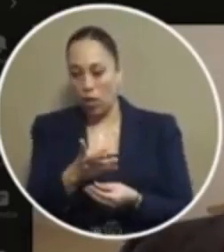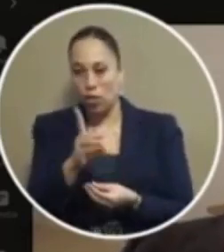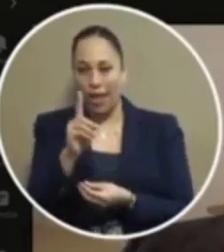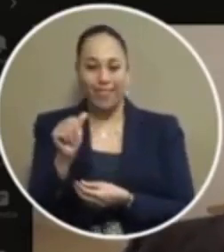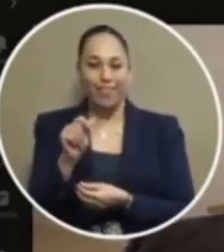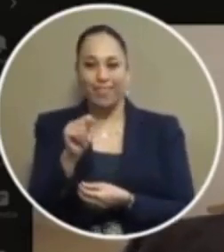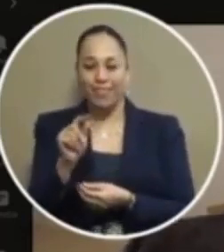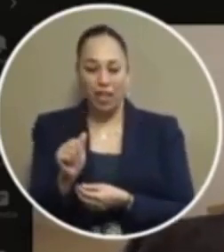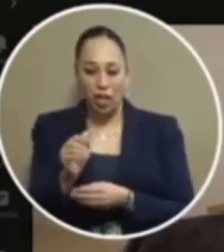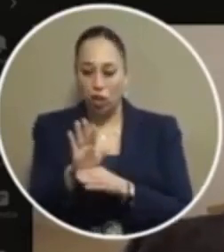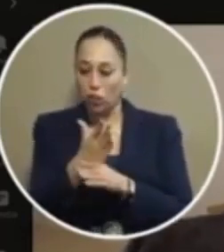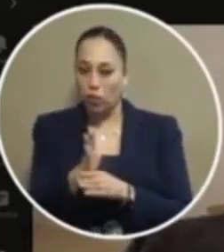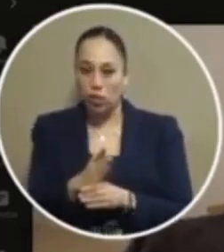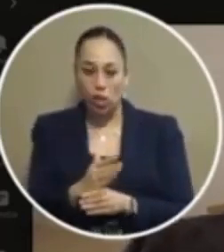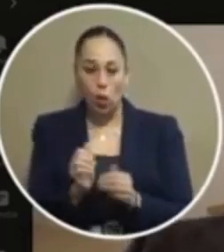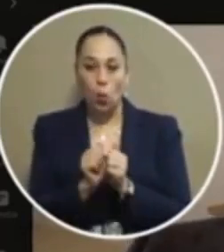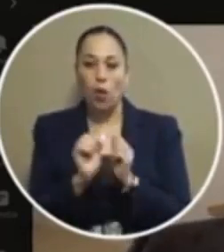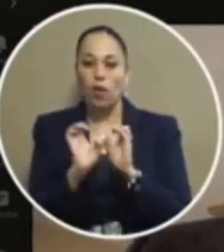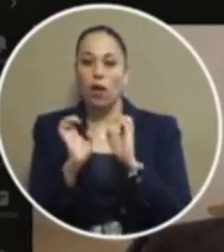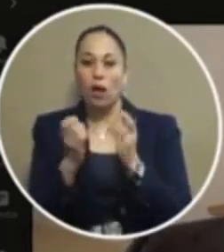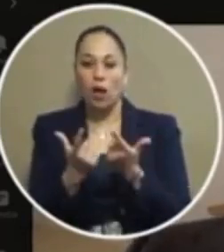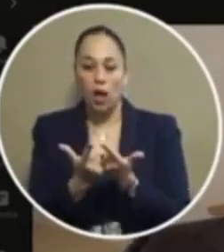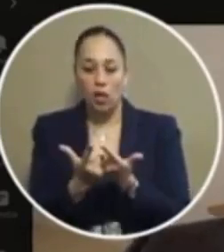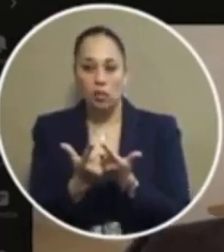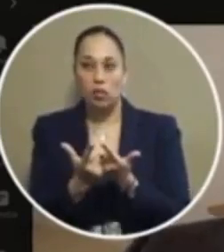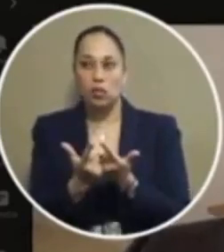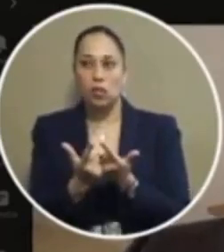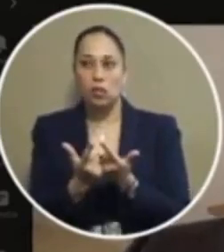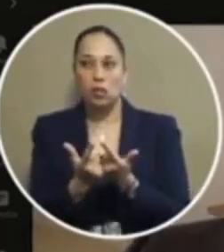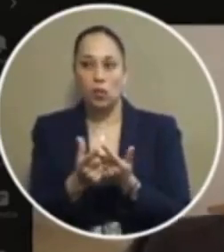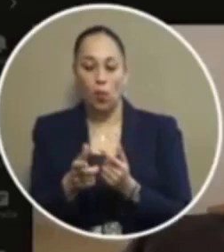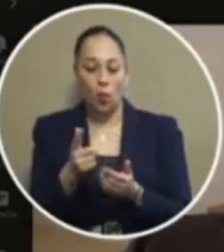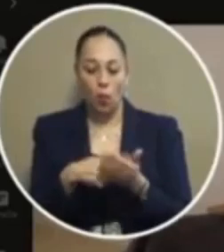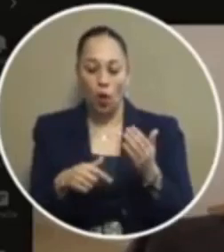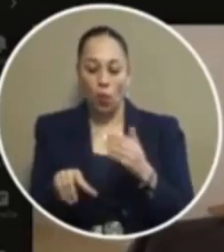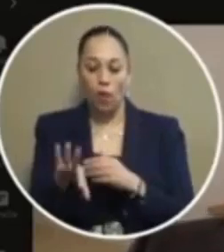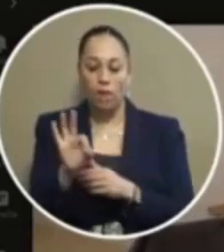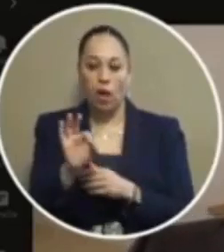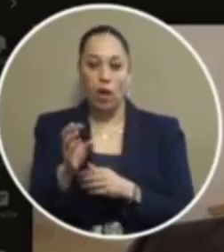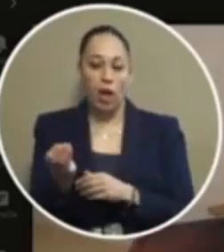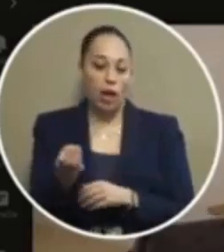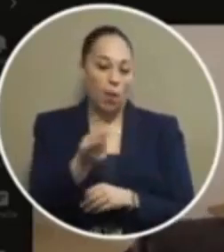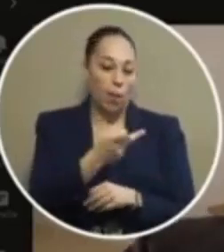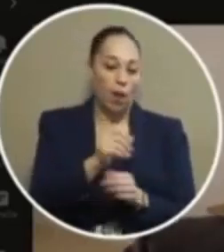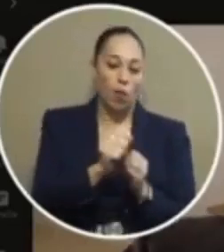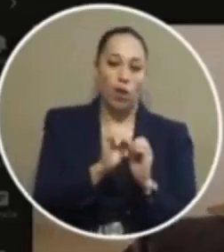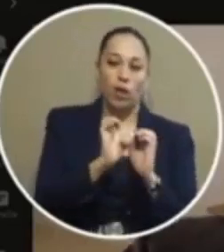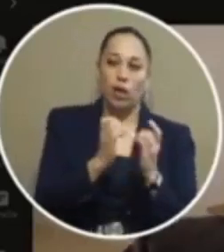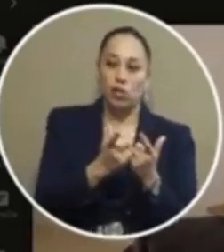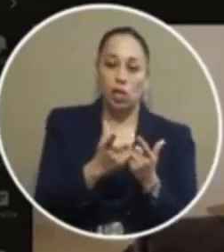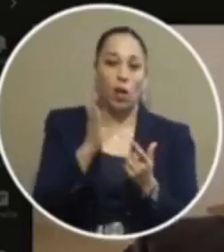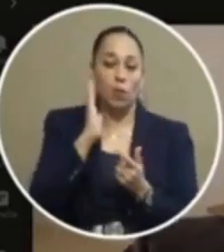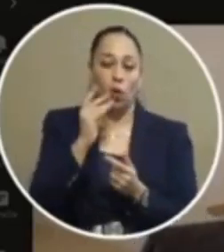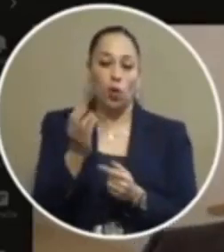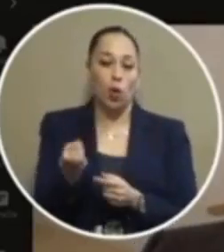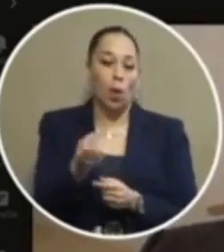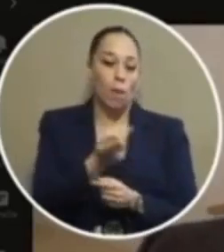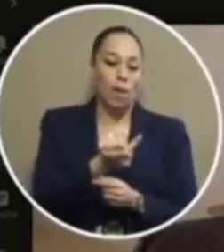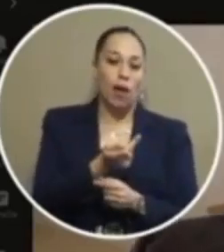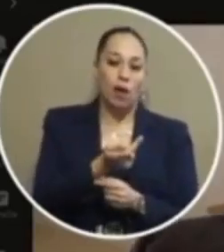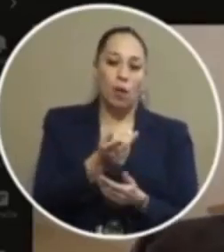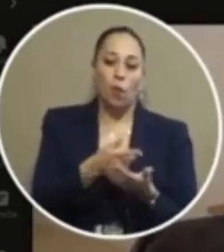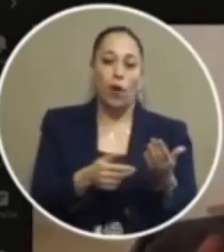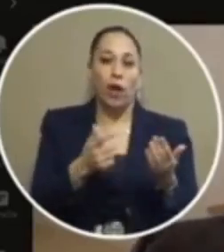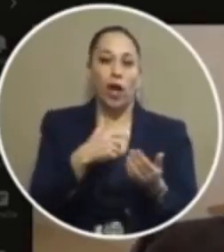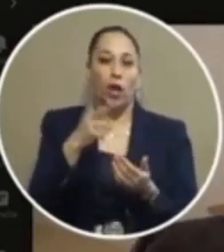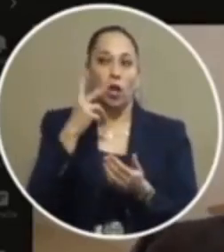to be shared with the council what the police went and found and come back and share with the council i'm going to go back and look at that but what i hear